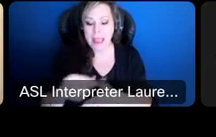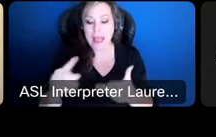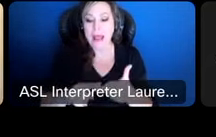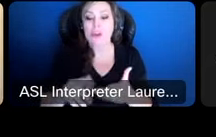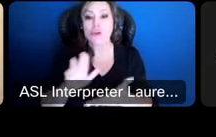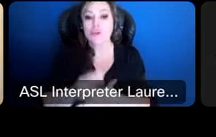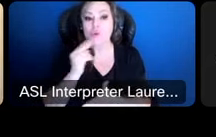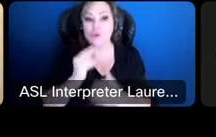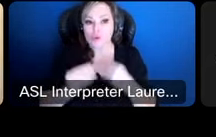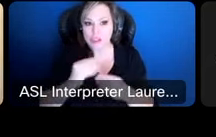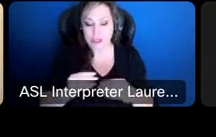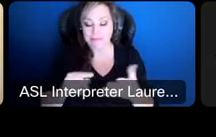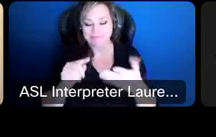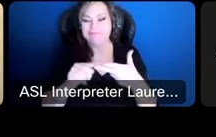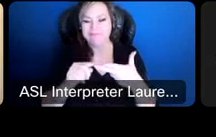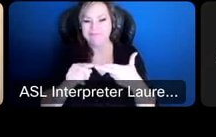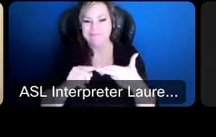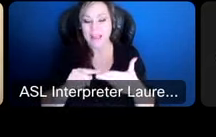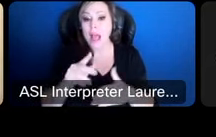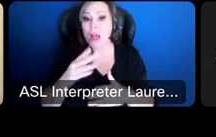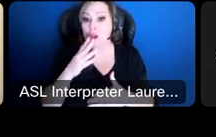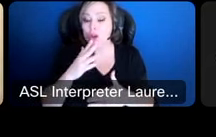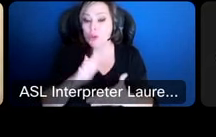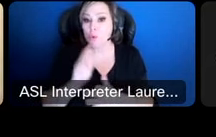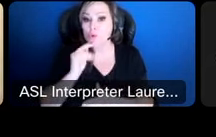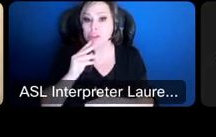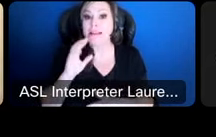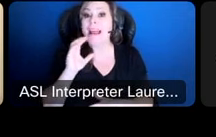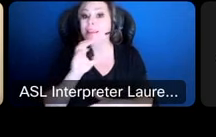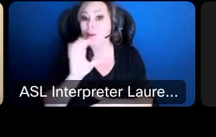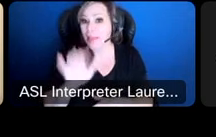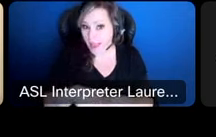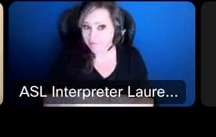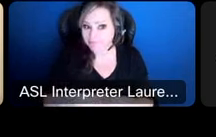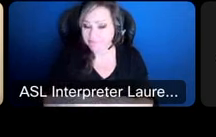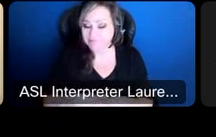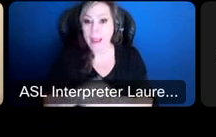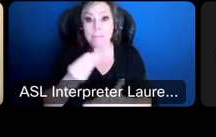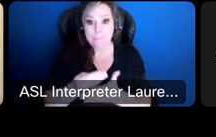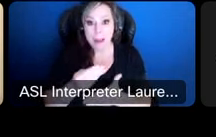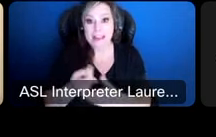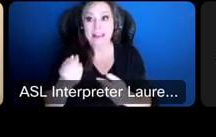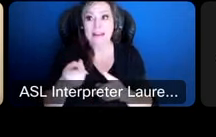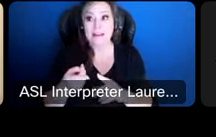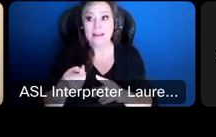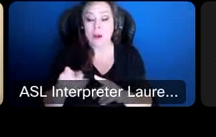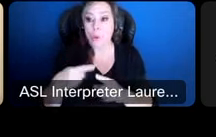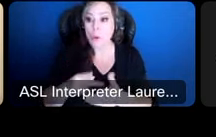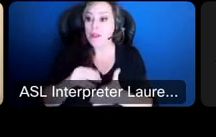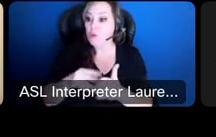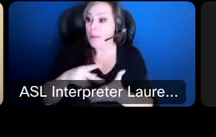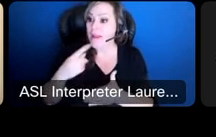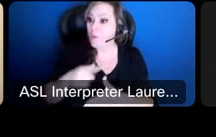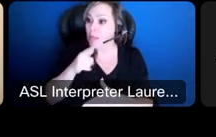school nutrition is exactly what you think it is it's the cafeteria and that's the money that comes in when students pay for lunches